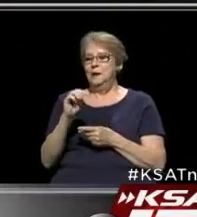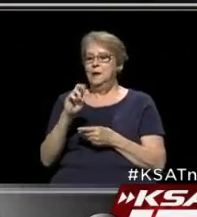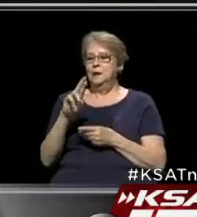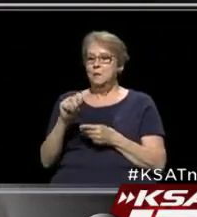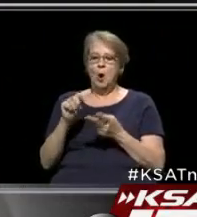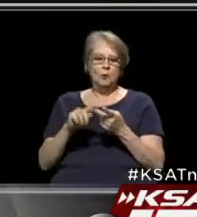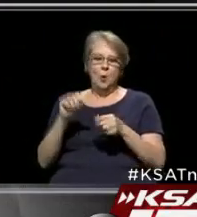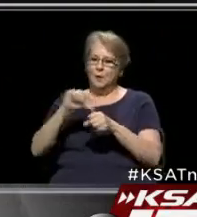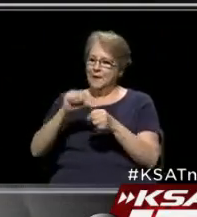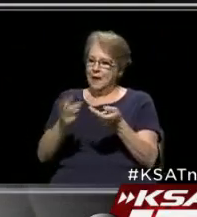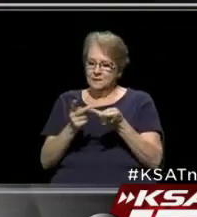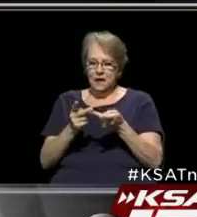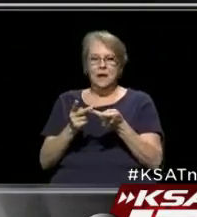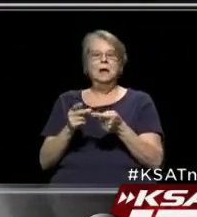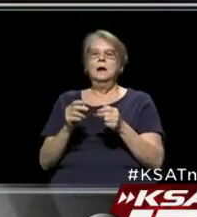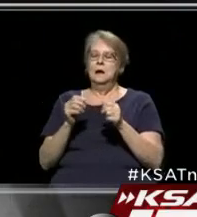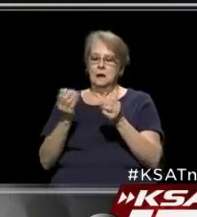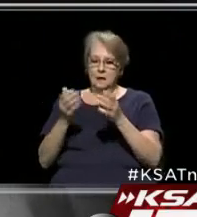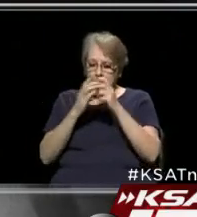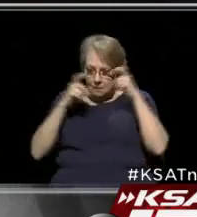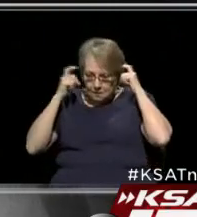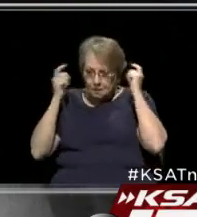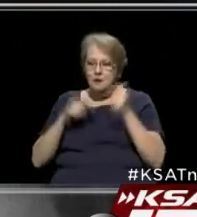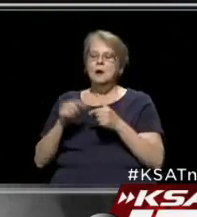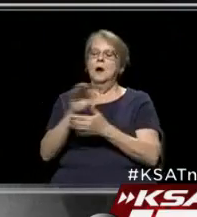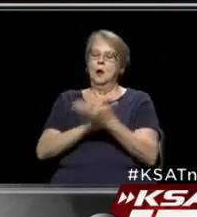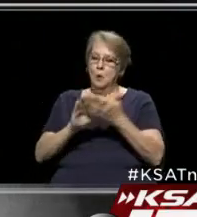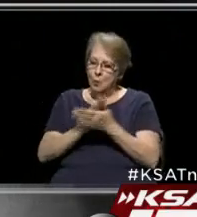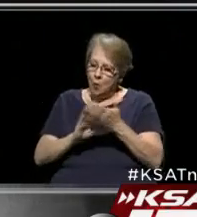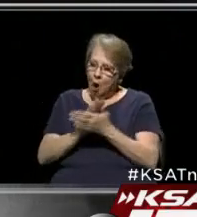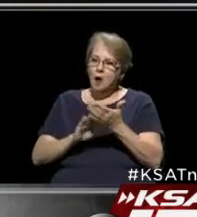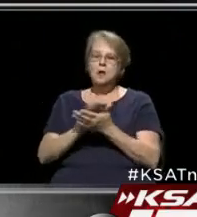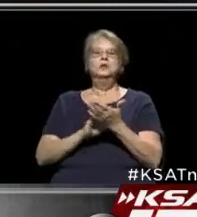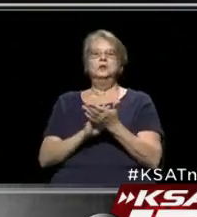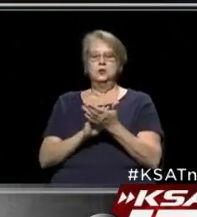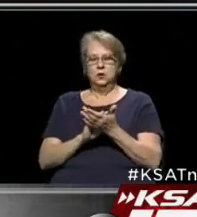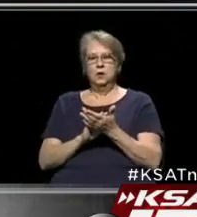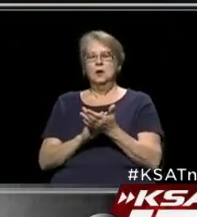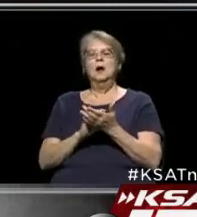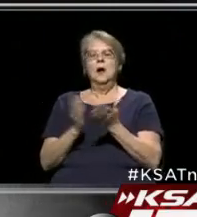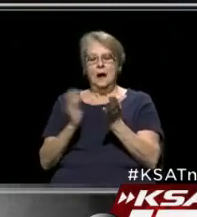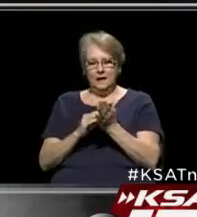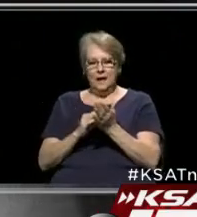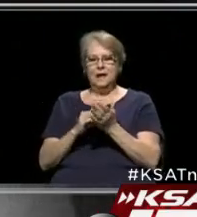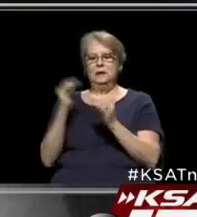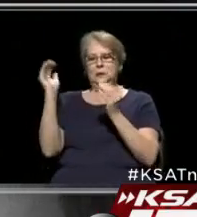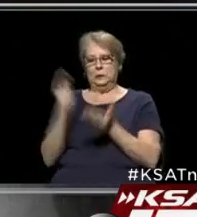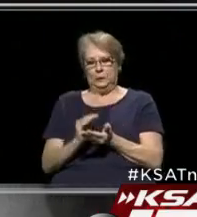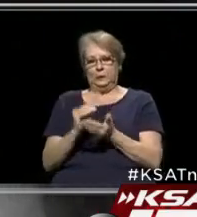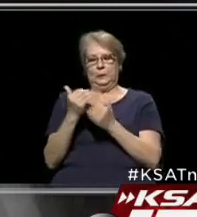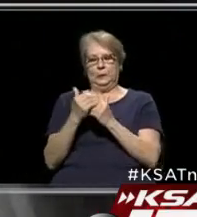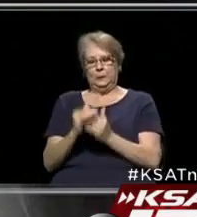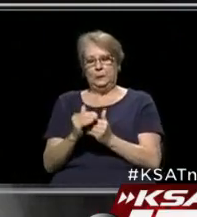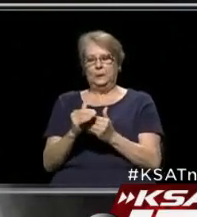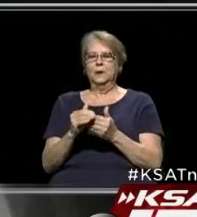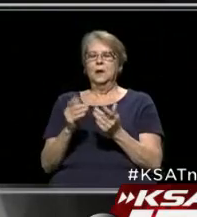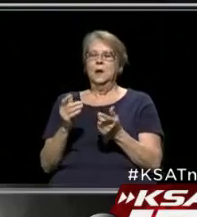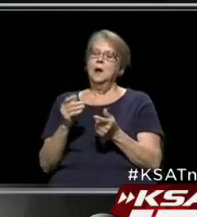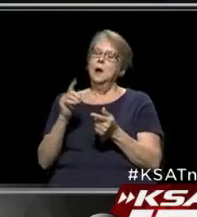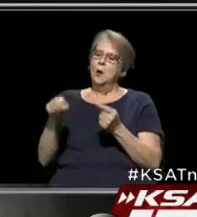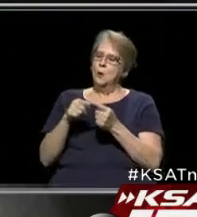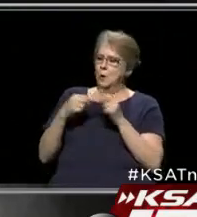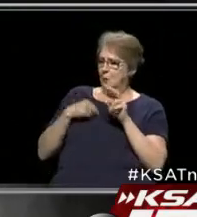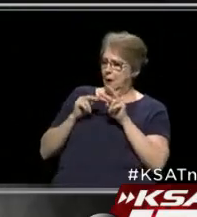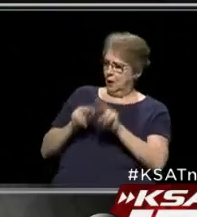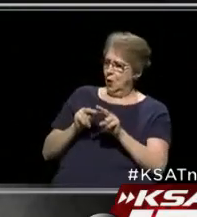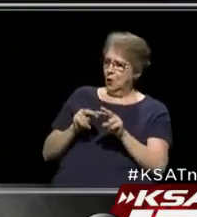stations is to keep washing your hands, put that mask on so that we can, again, mitigate the spread. So when we